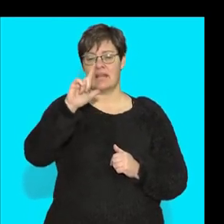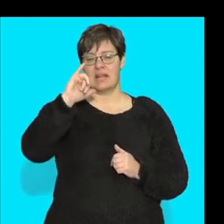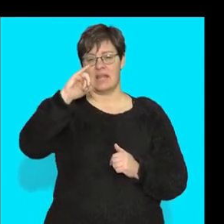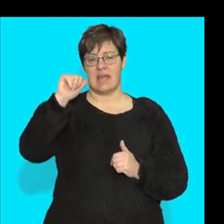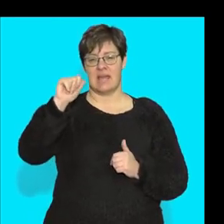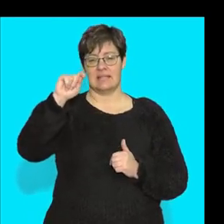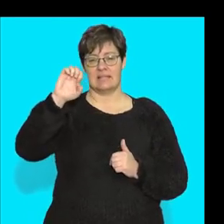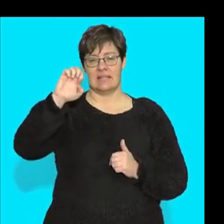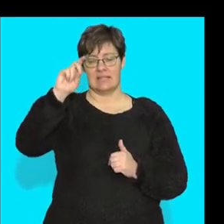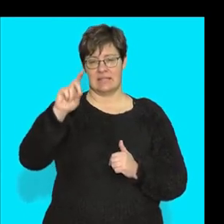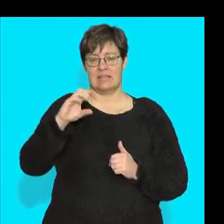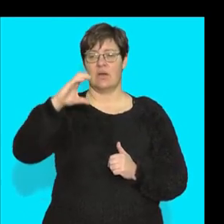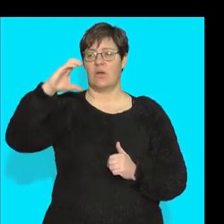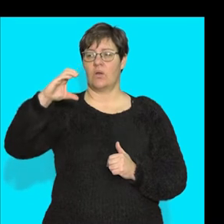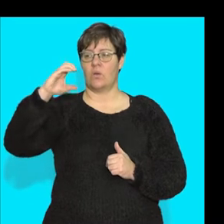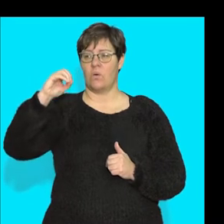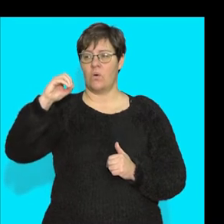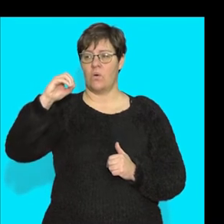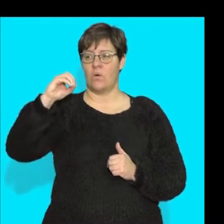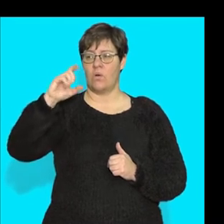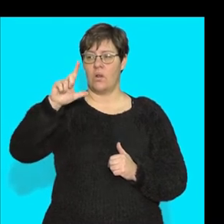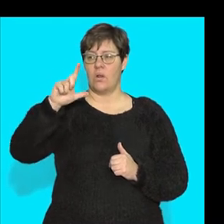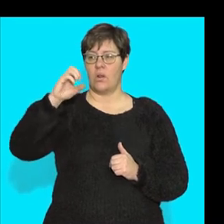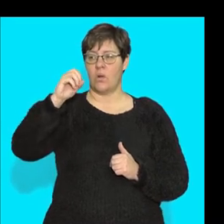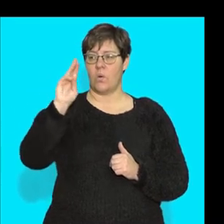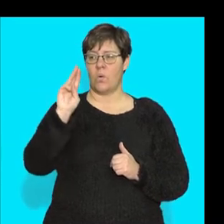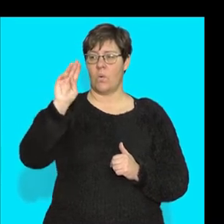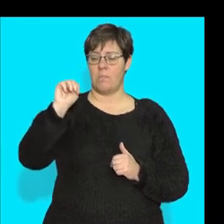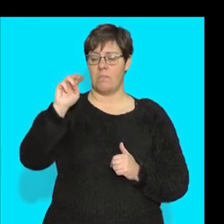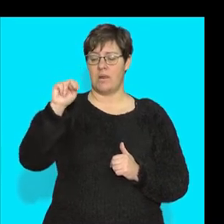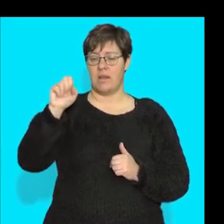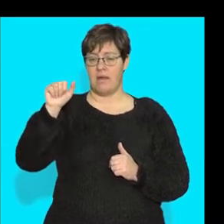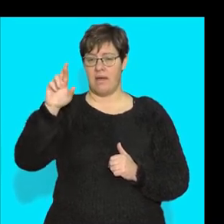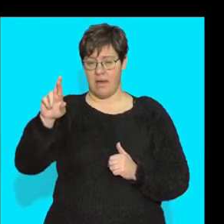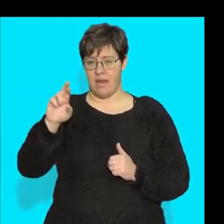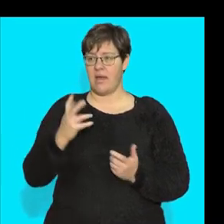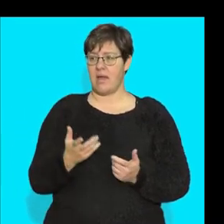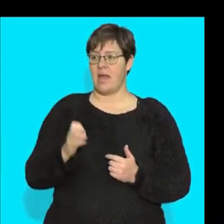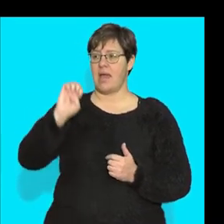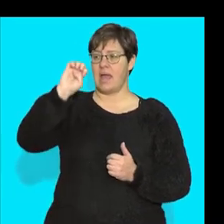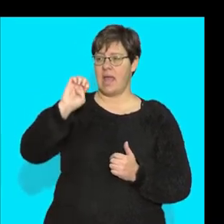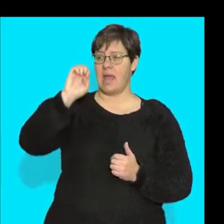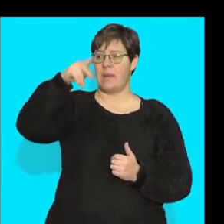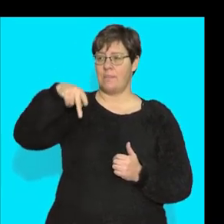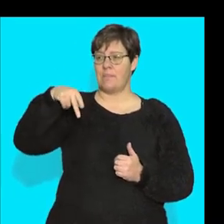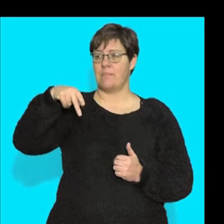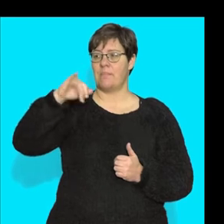ciliated columna epithelium. And I write